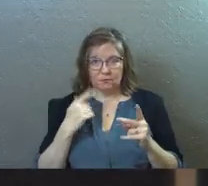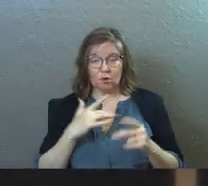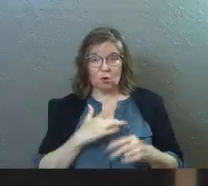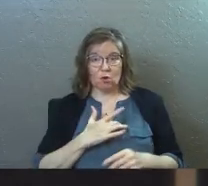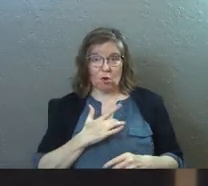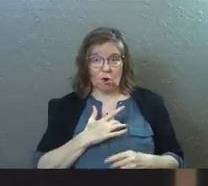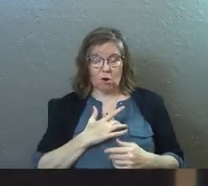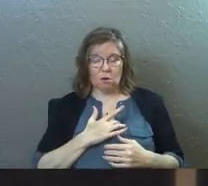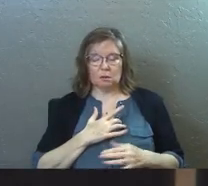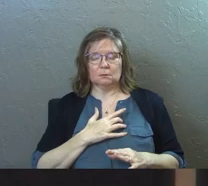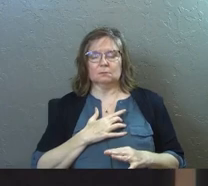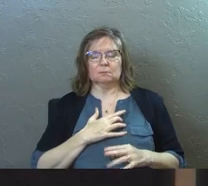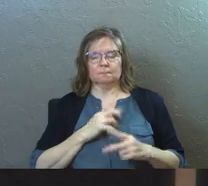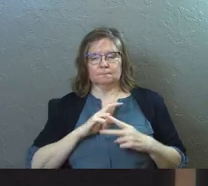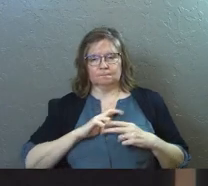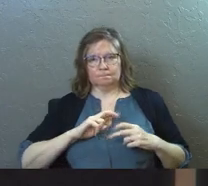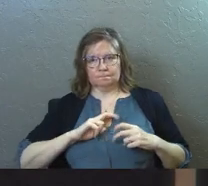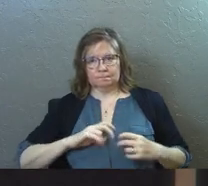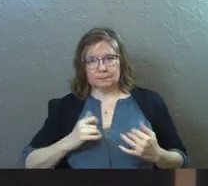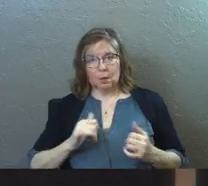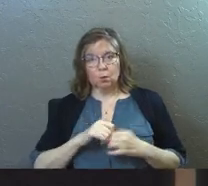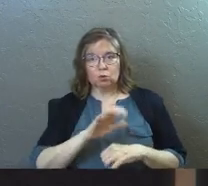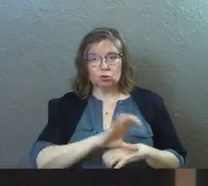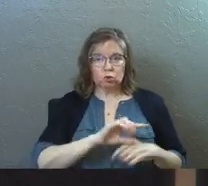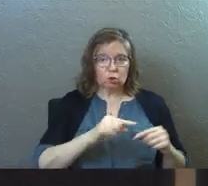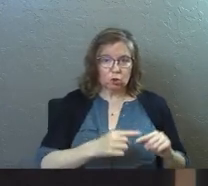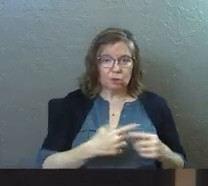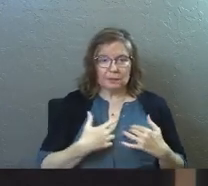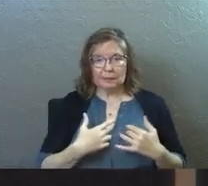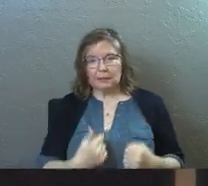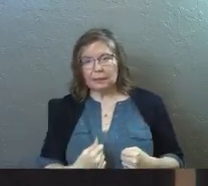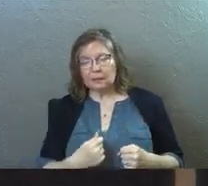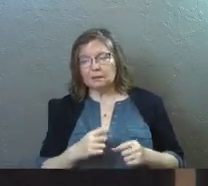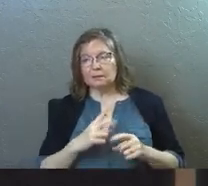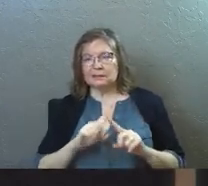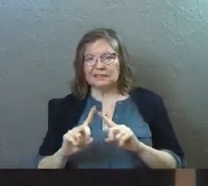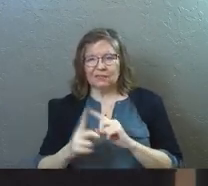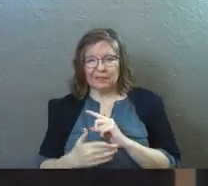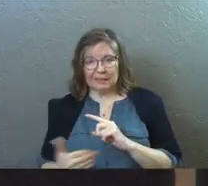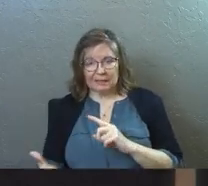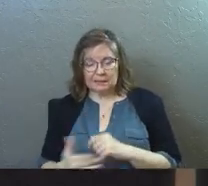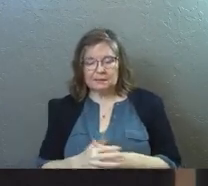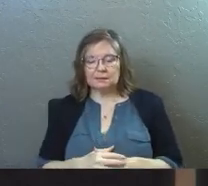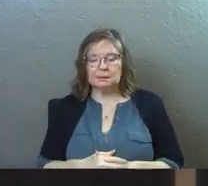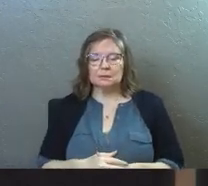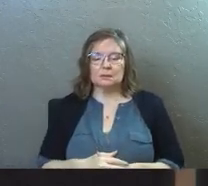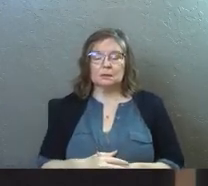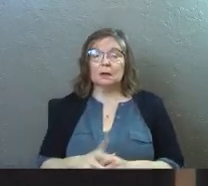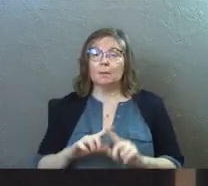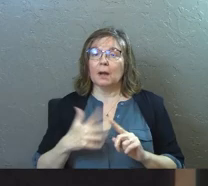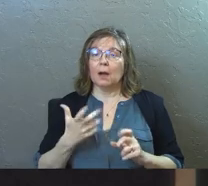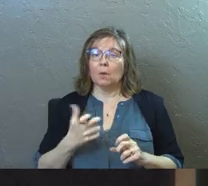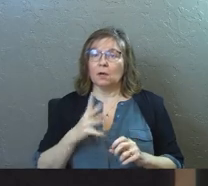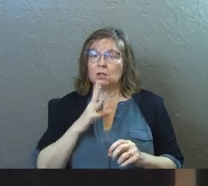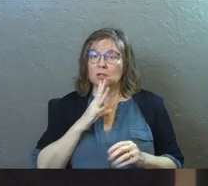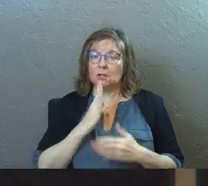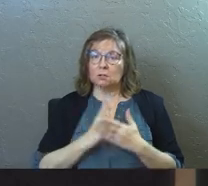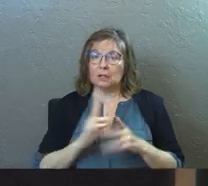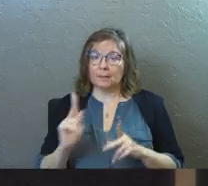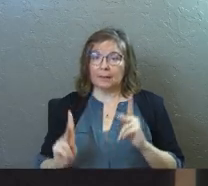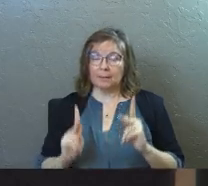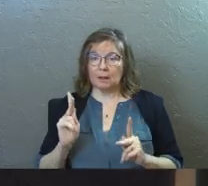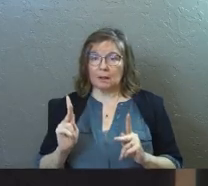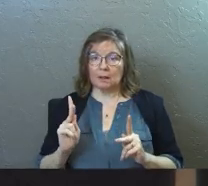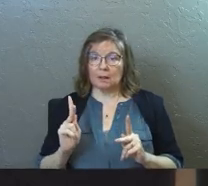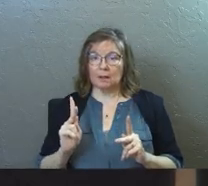far as your hearts right now with church hurt and healing and different things. But I just want to talk to some